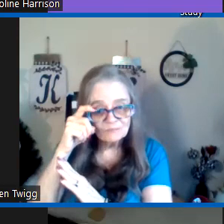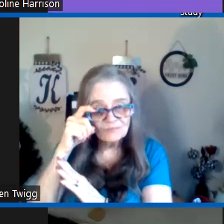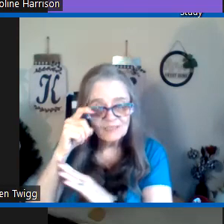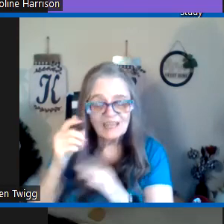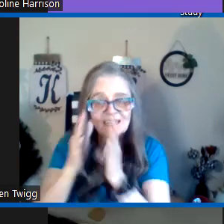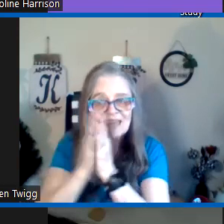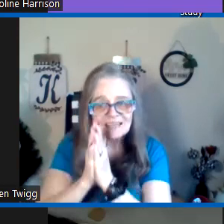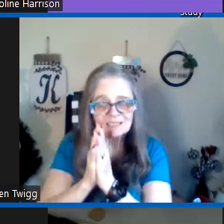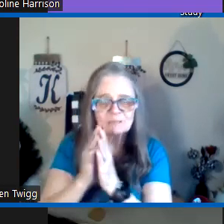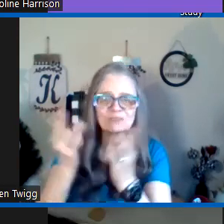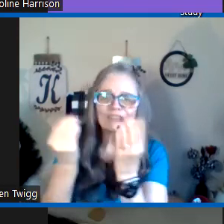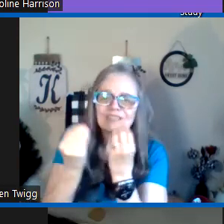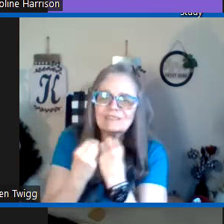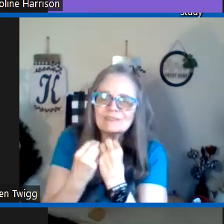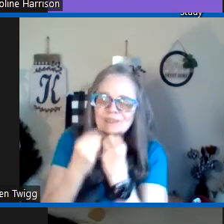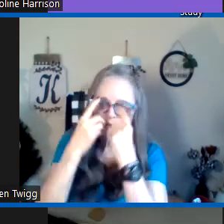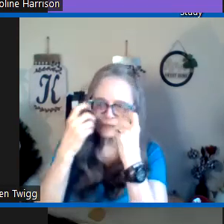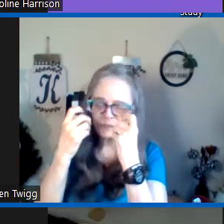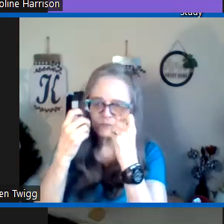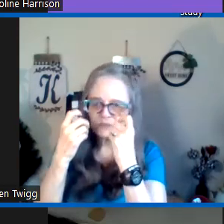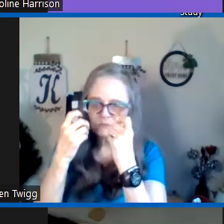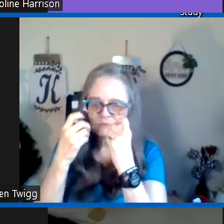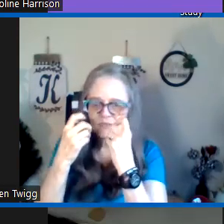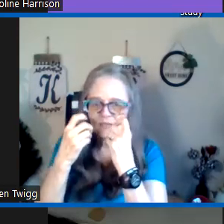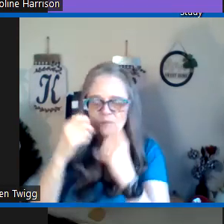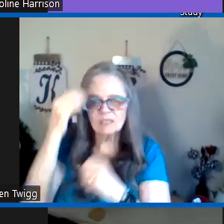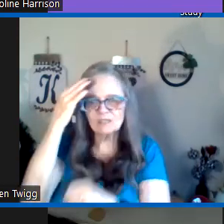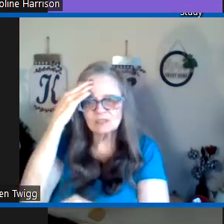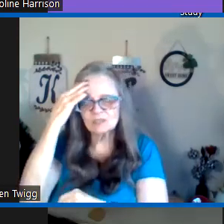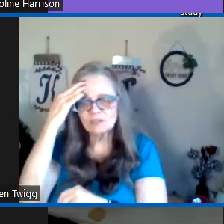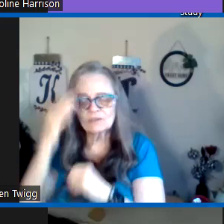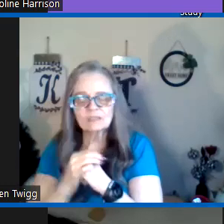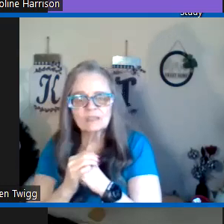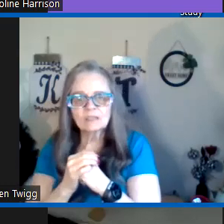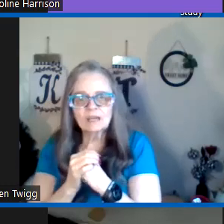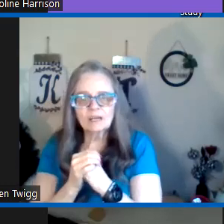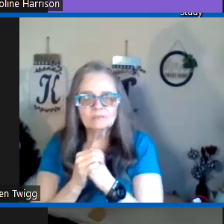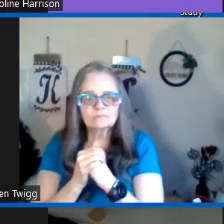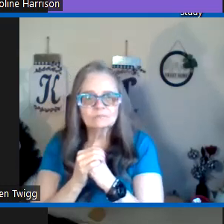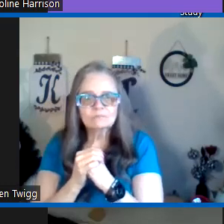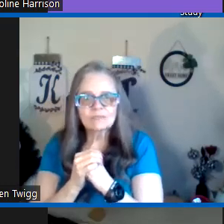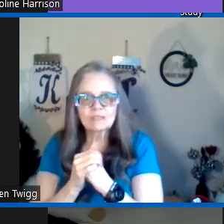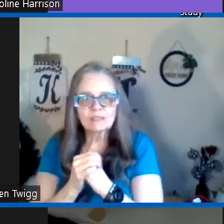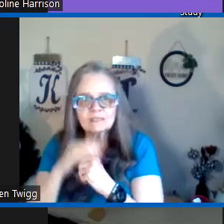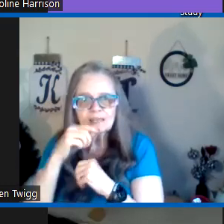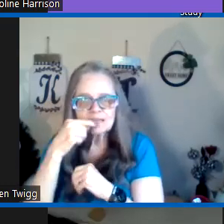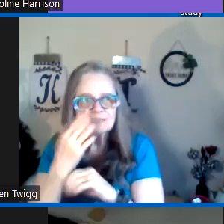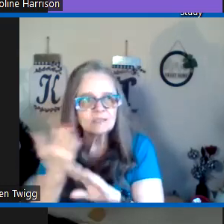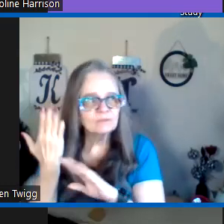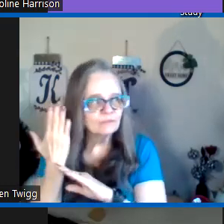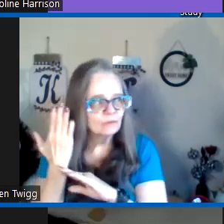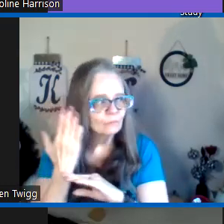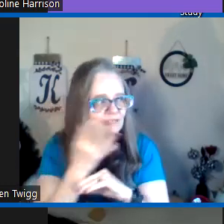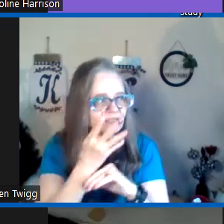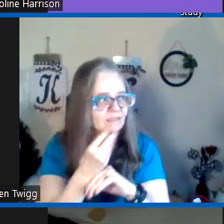wisdom and ask him to give us dreams because you know that as I